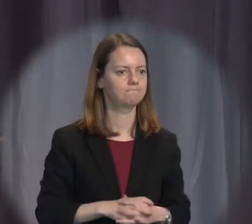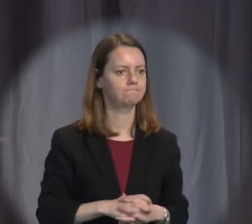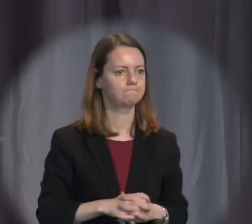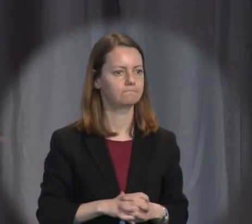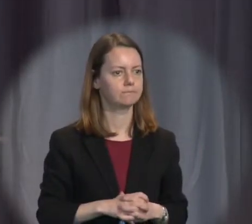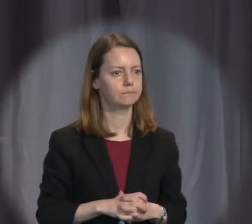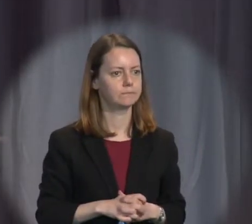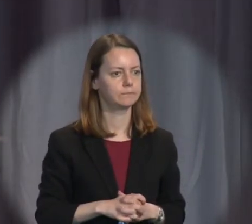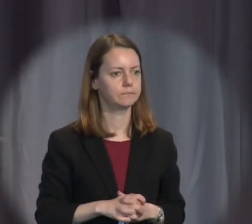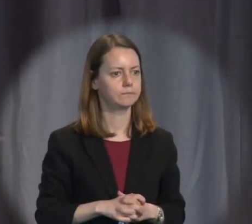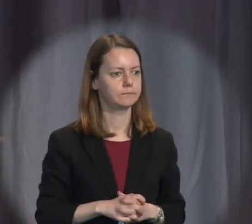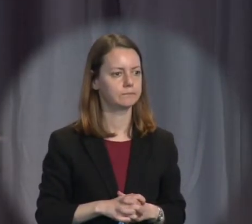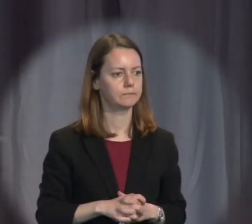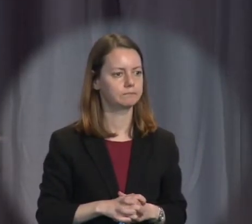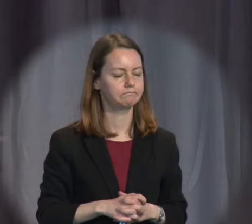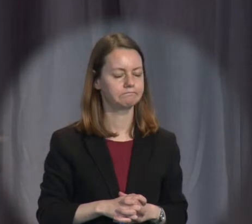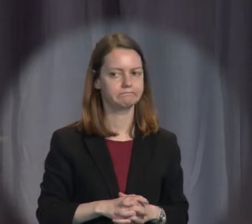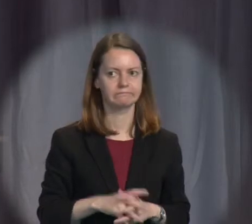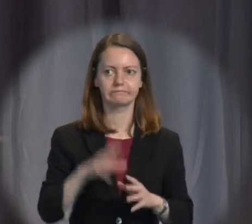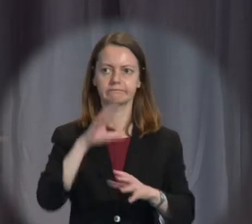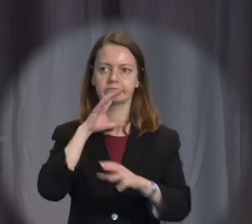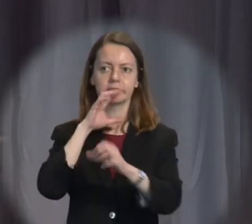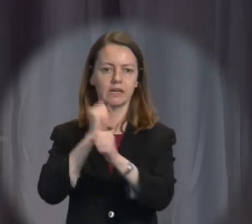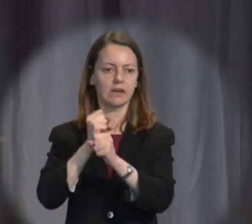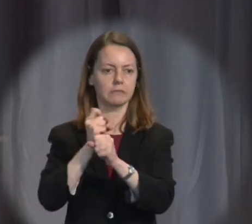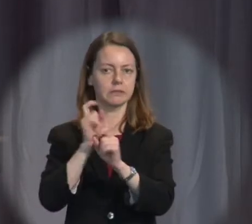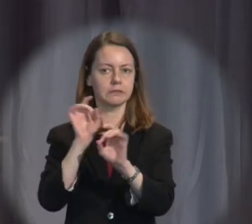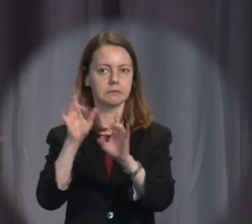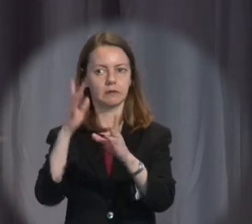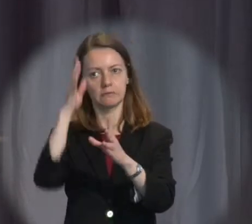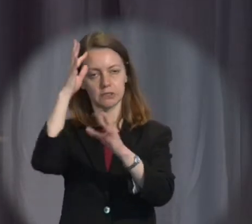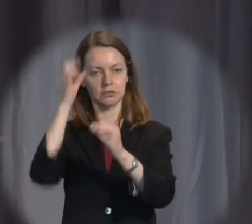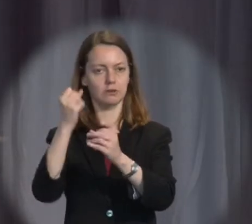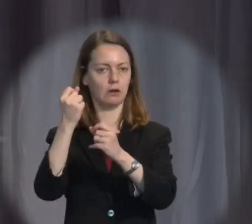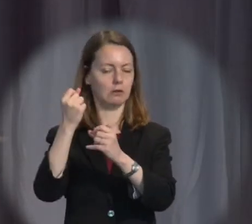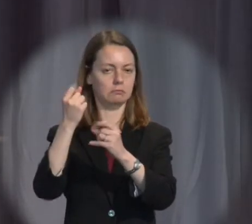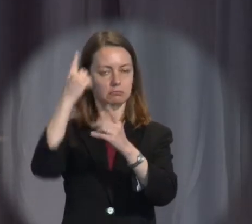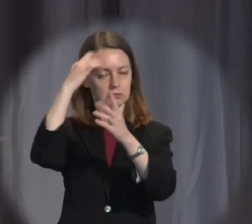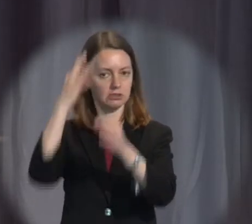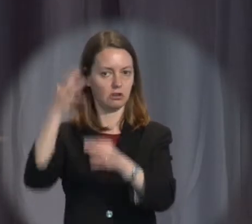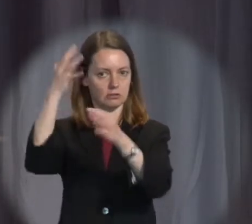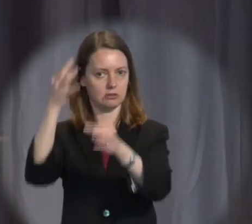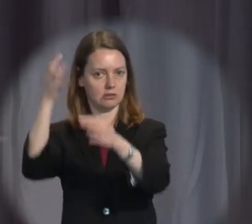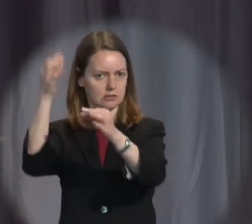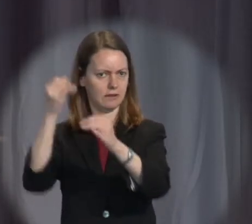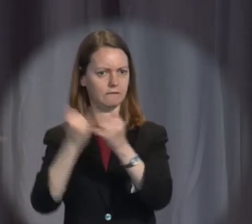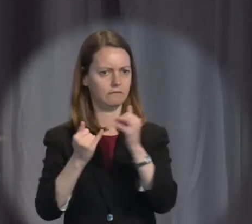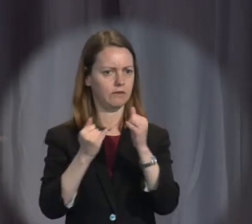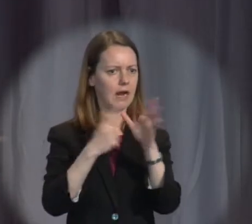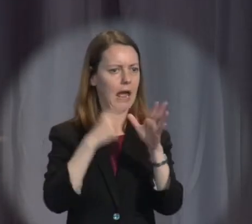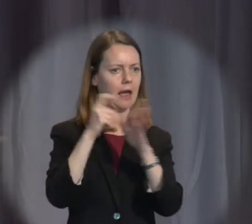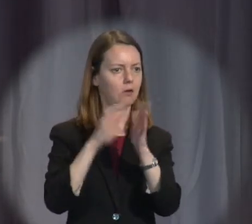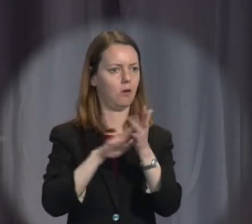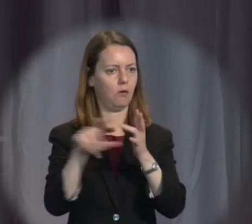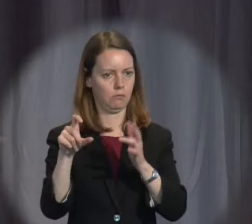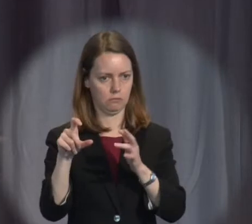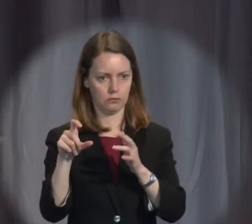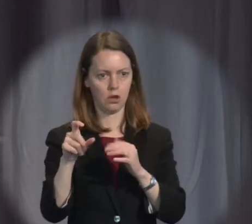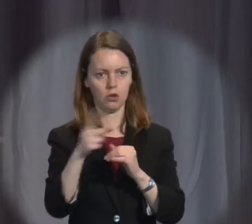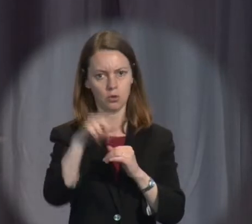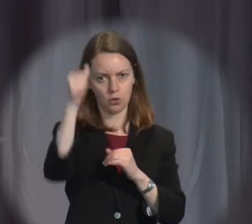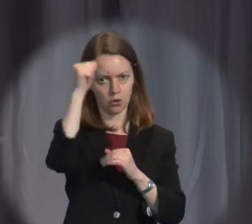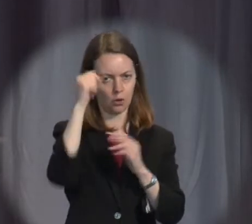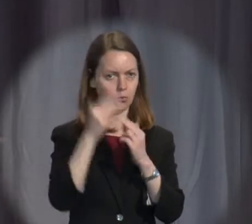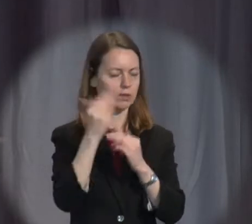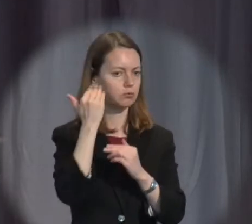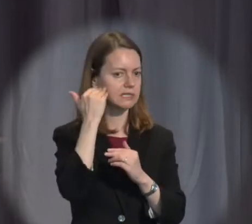The consequence of the ad hoc and mixed means of achieving human rights outcomes in Australia is illustrated by some recent events. You'll be aware that